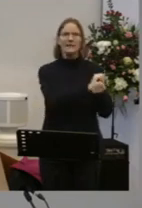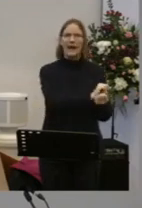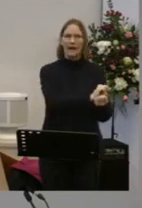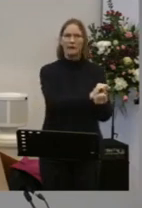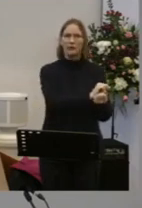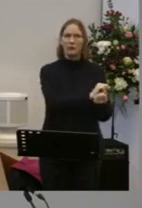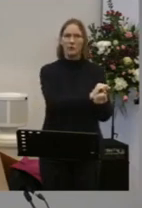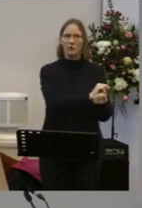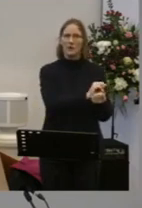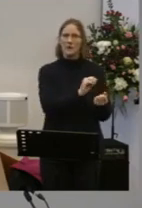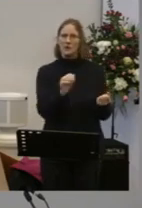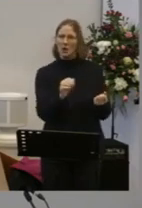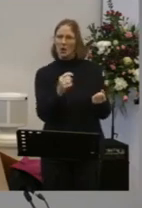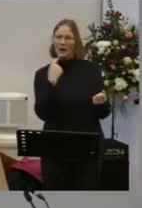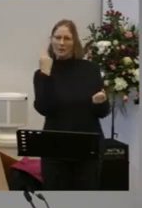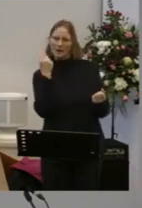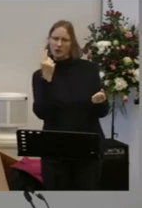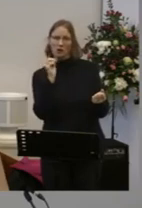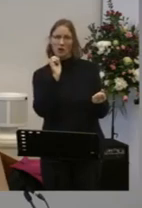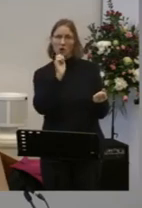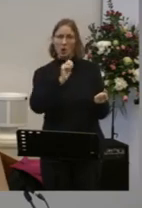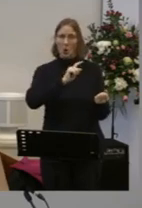And what if your reason for living goes?